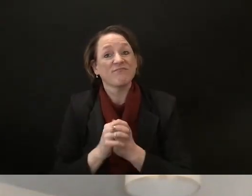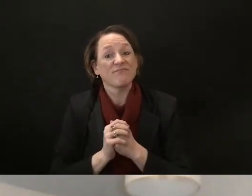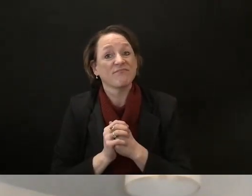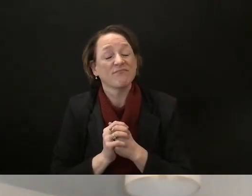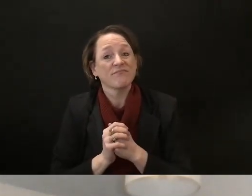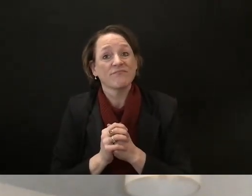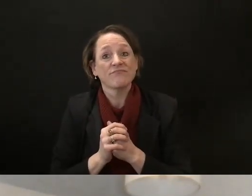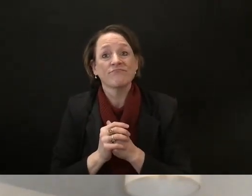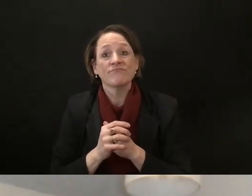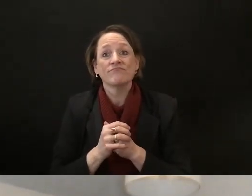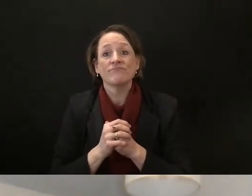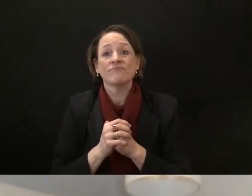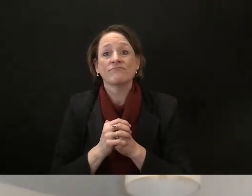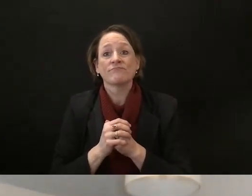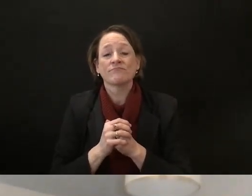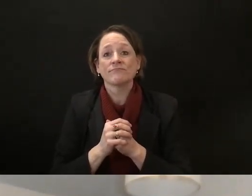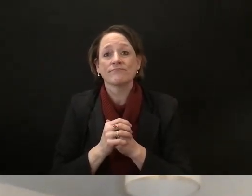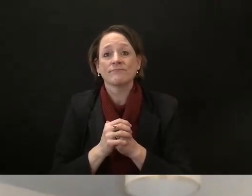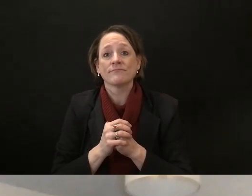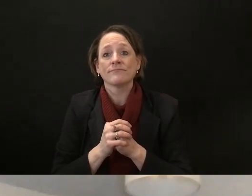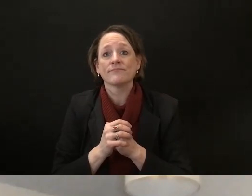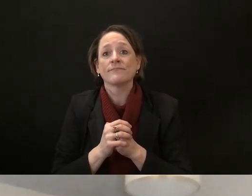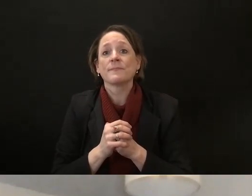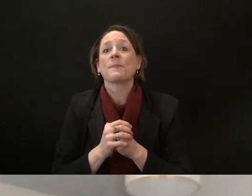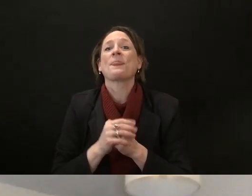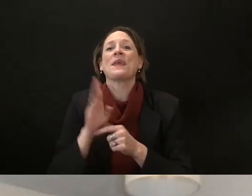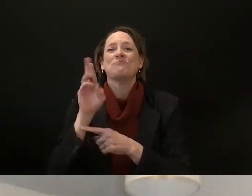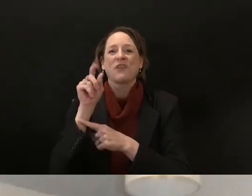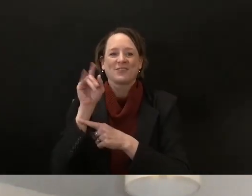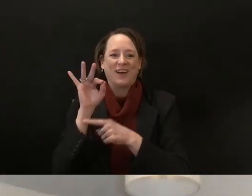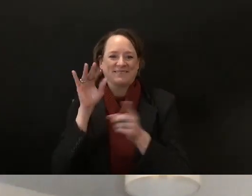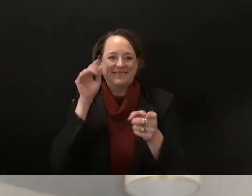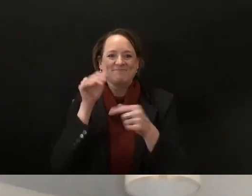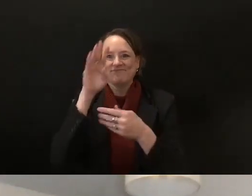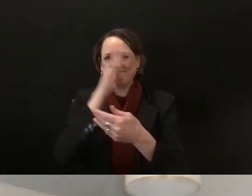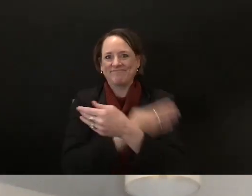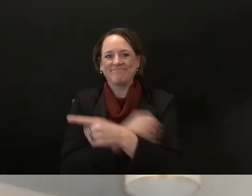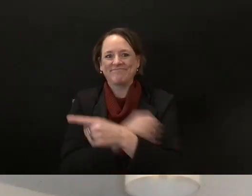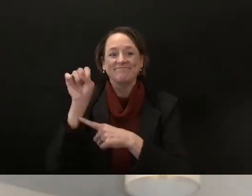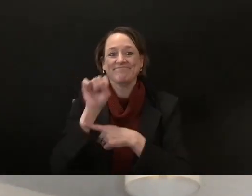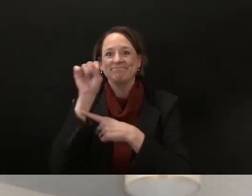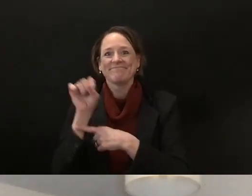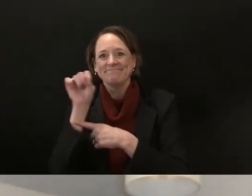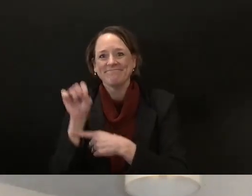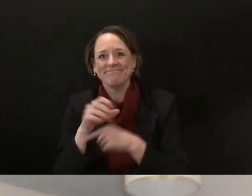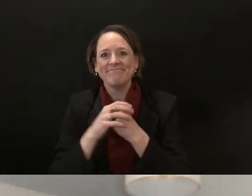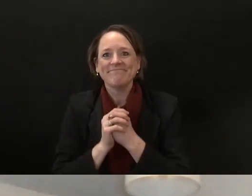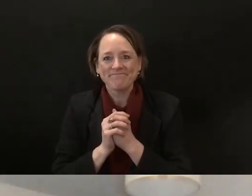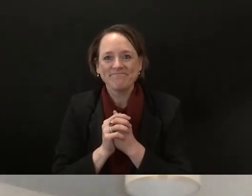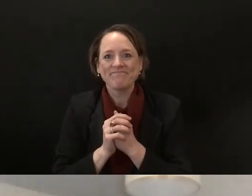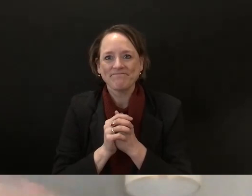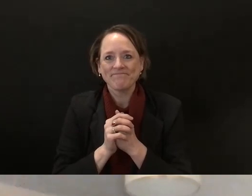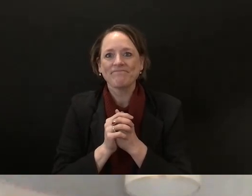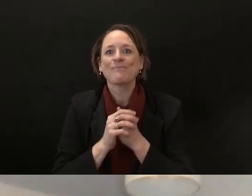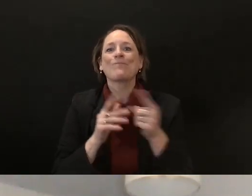a special guest for the conversation is like it's uh trying to delay his bath time a little bit i just want to say hi to everyone